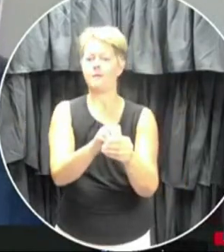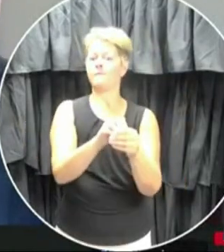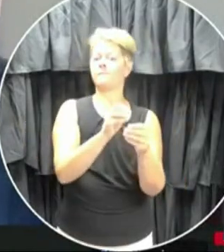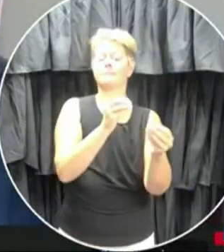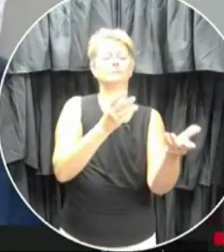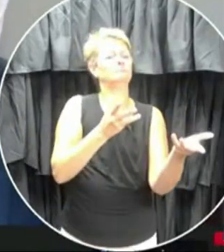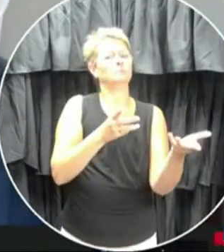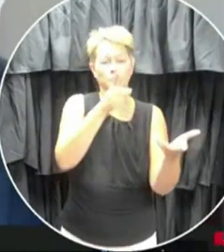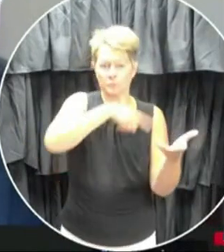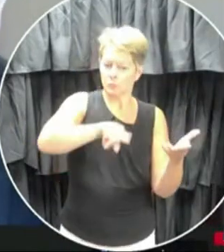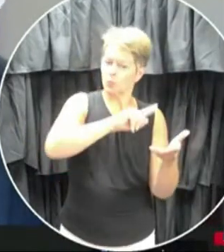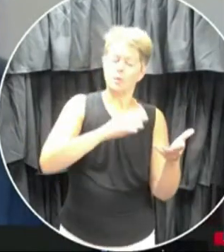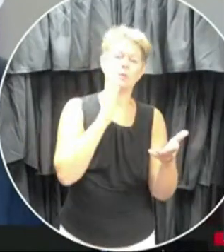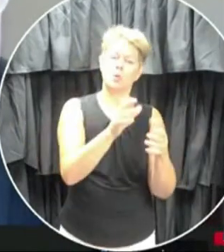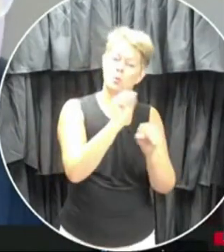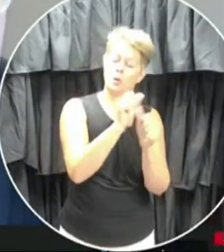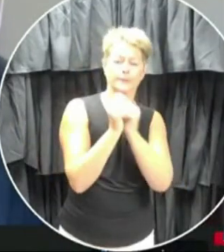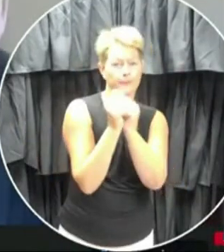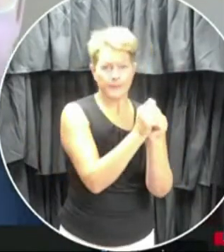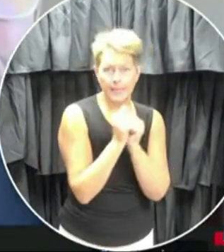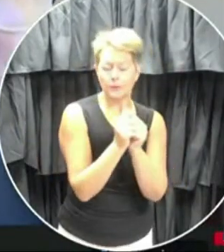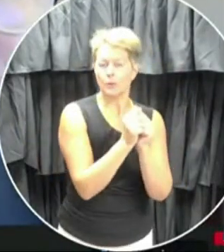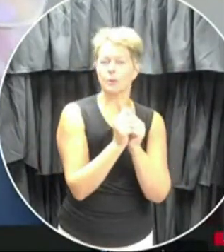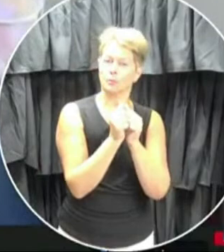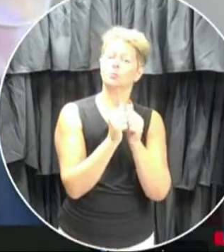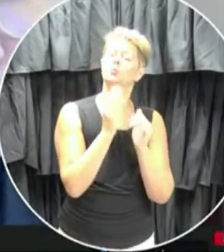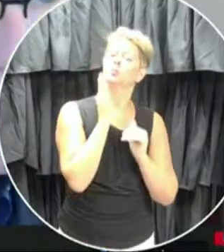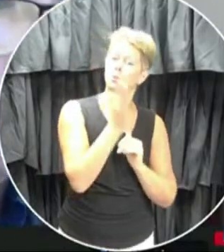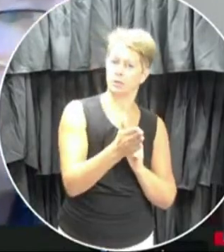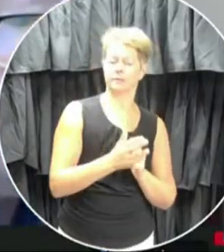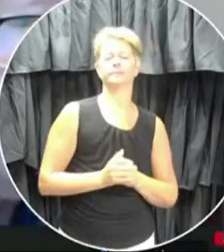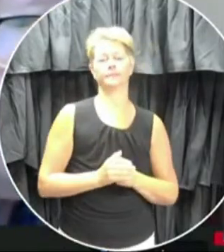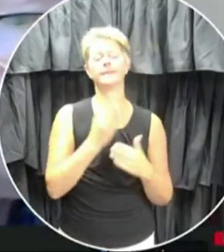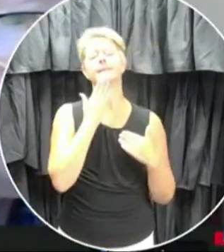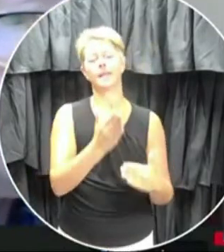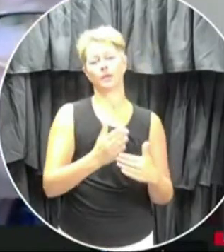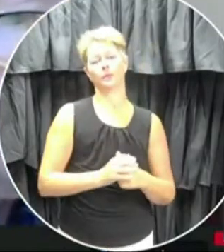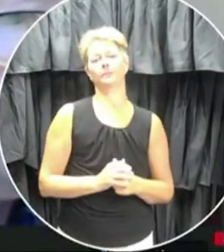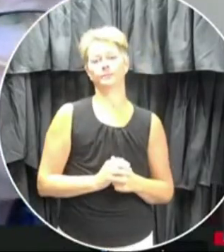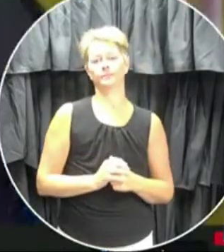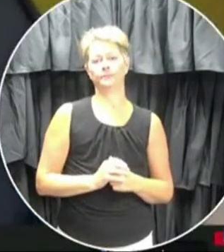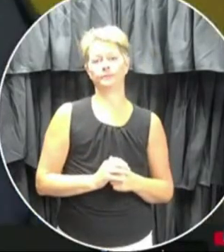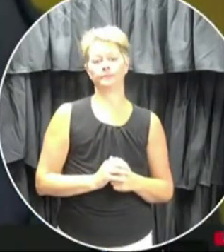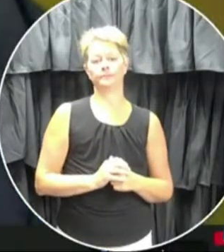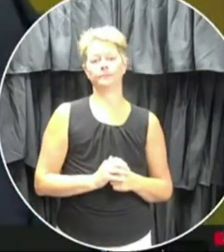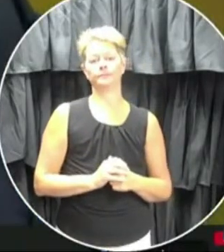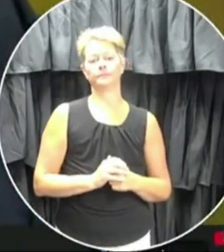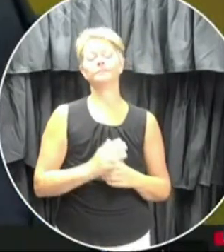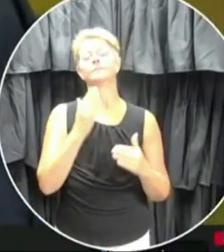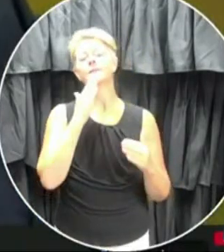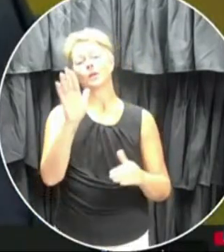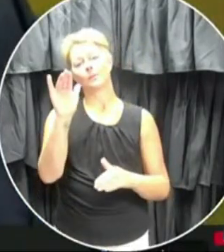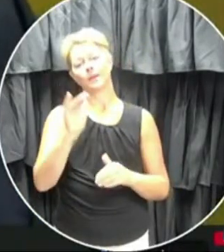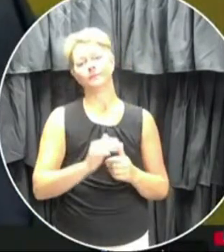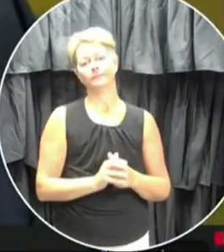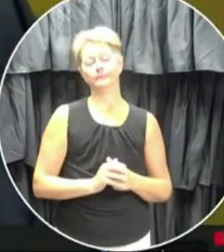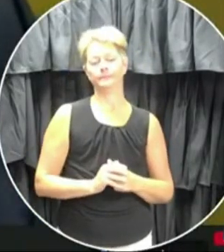it takes to get it done properly will be done. Thank you. Thanks everyone. Bye.